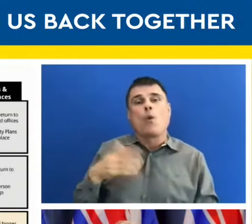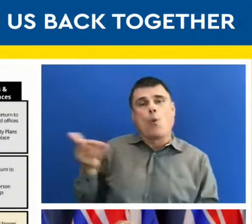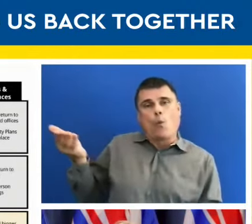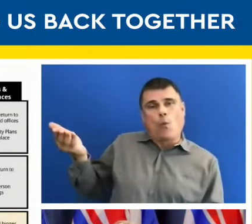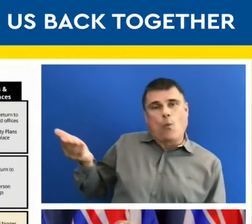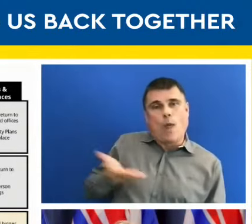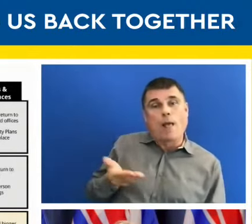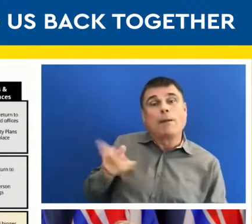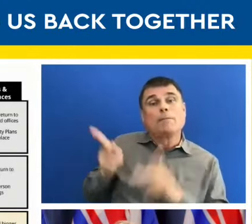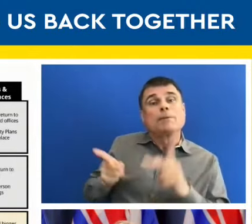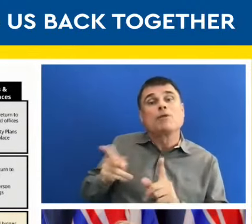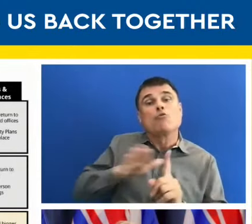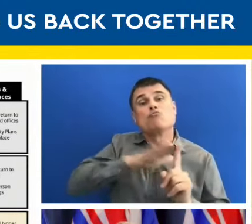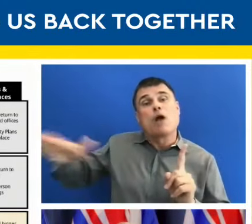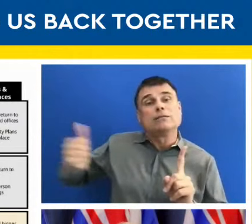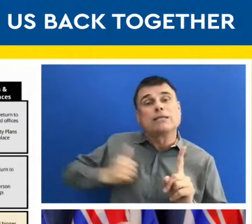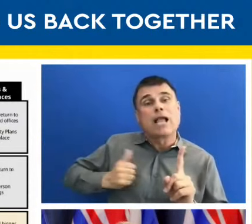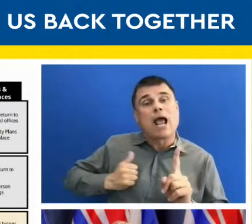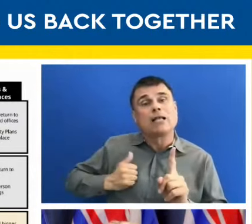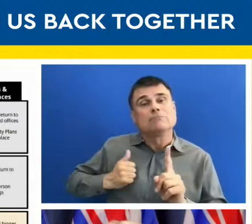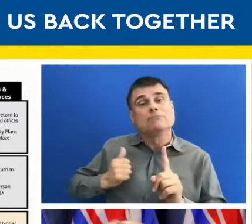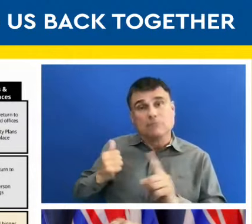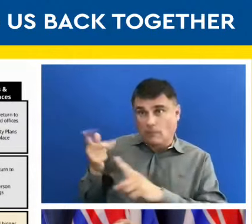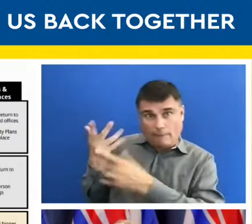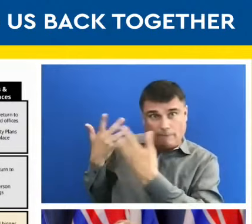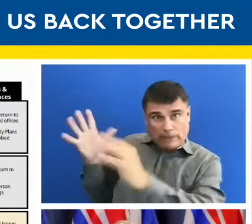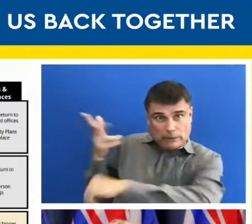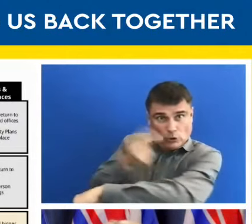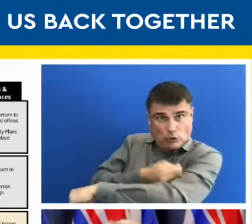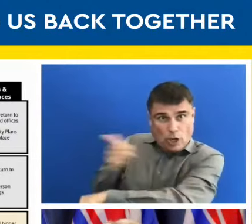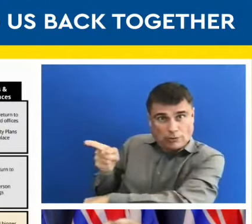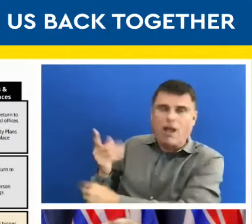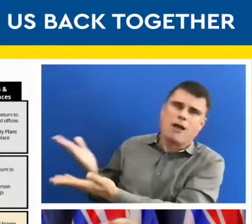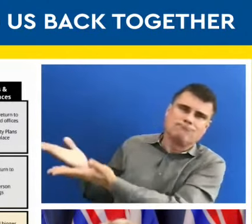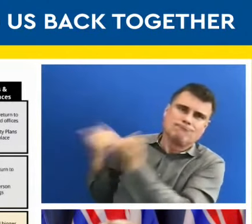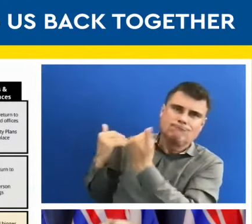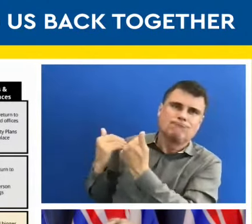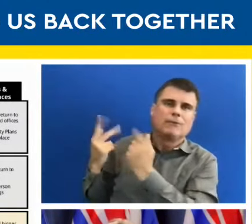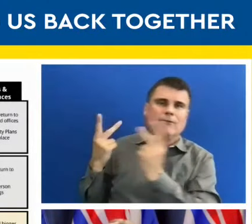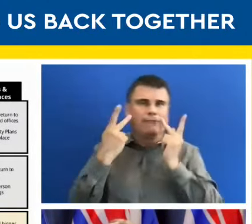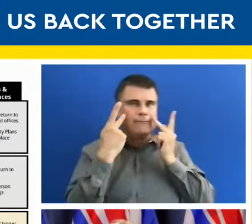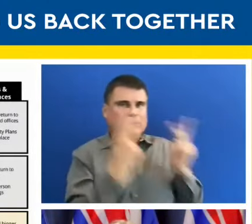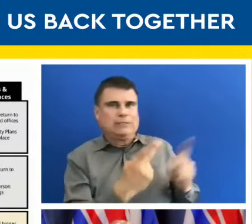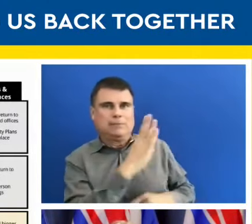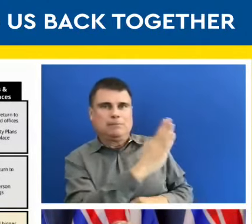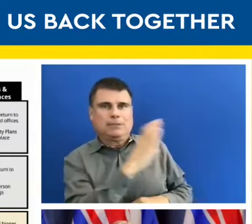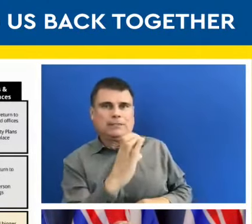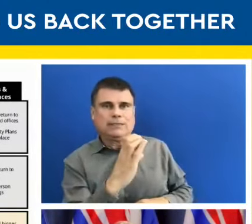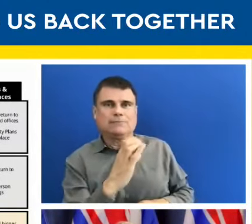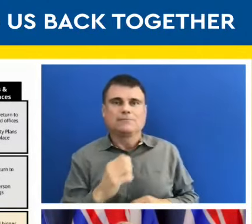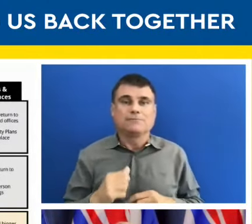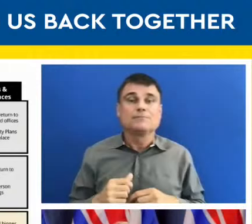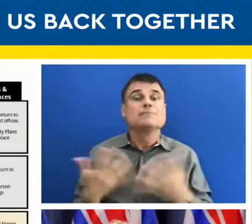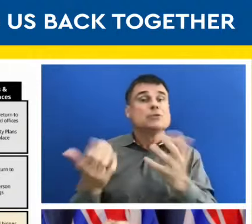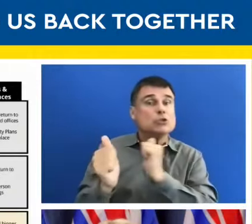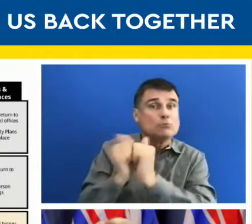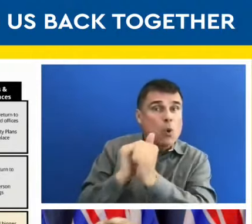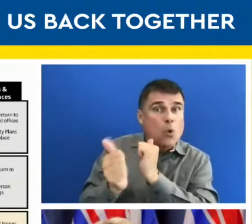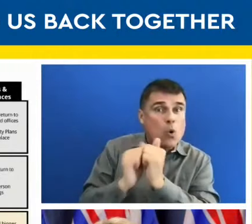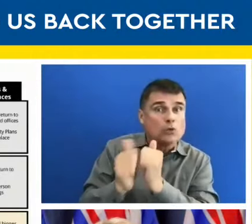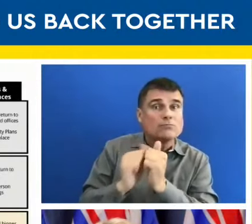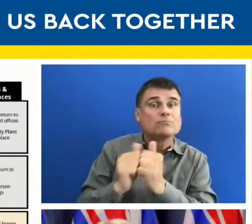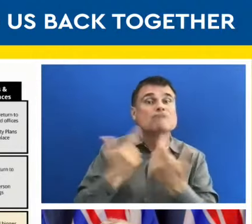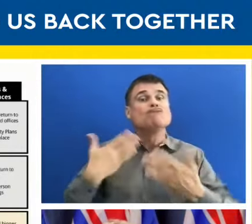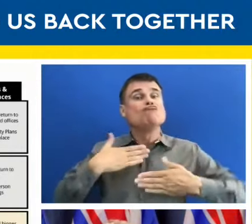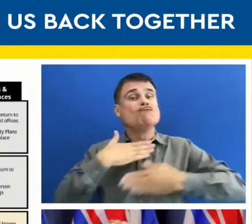and enjoy BC with us. Sports and activities will resume their normal activity levels and businesses